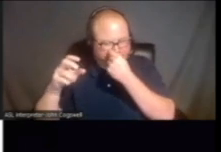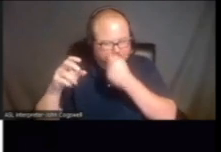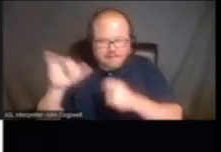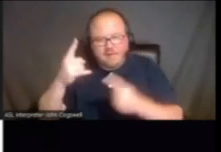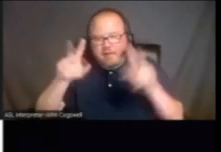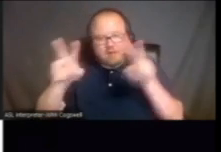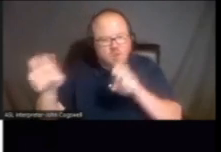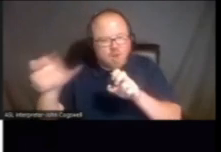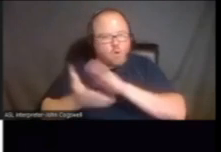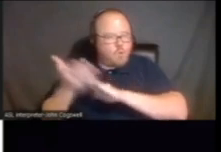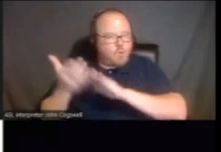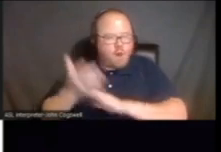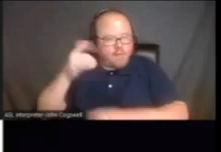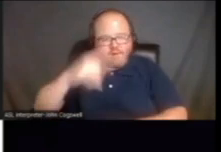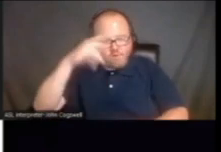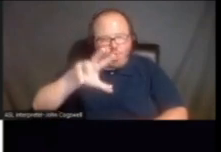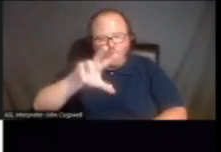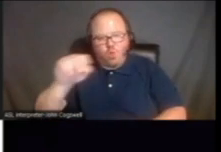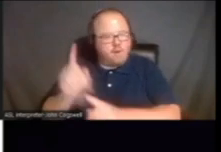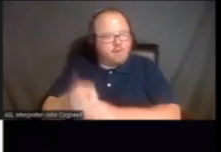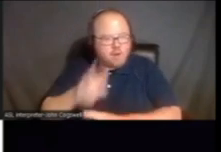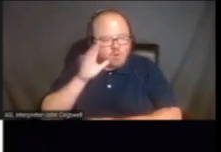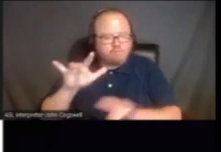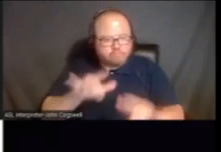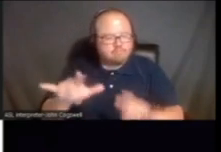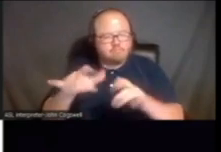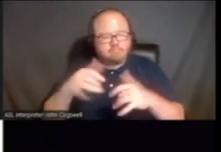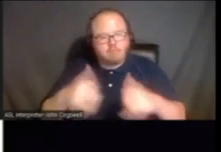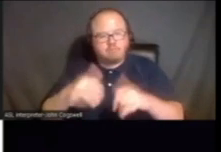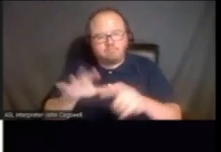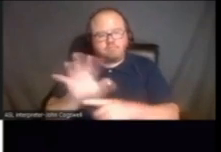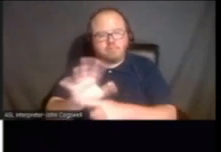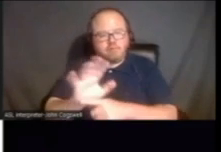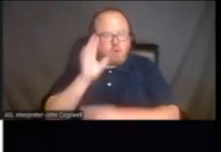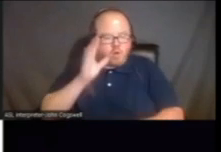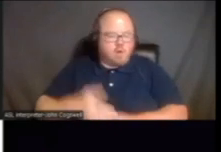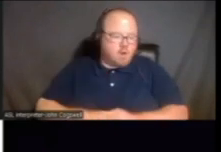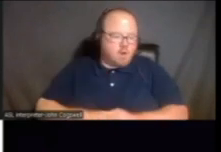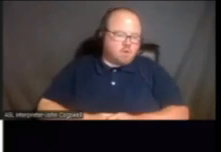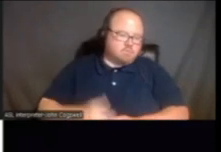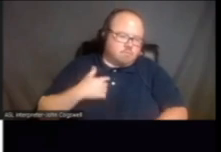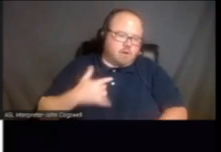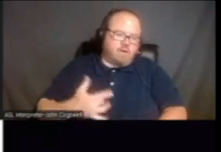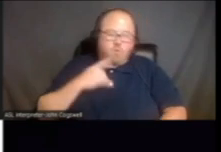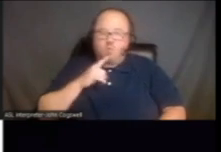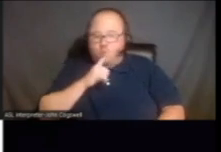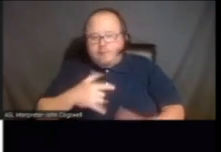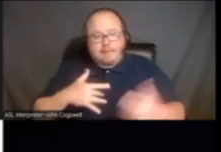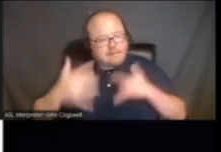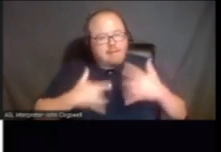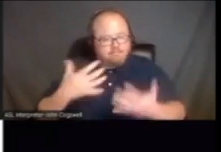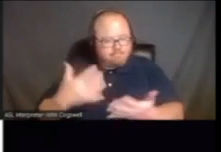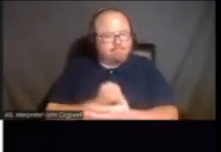that topic for 30 minutes, so it'll just be playing, and it'll be played periodically. And so I think I'm really excited that we had an